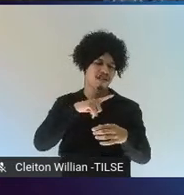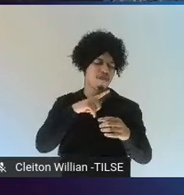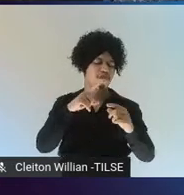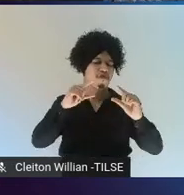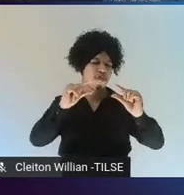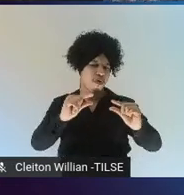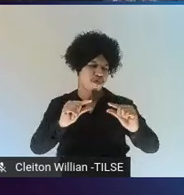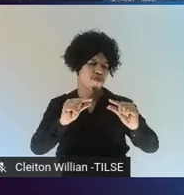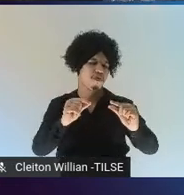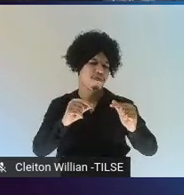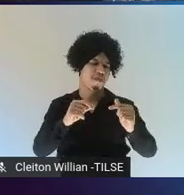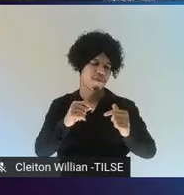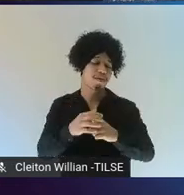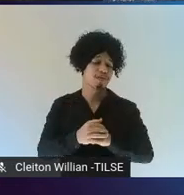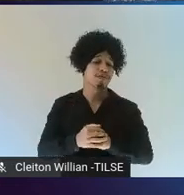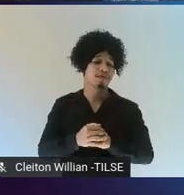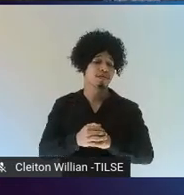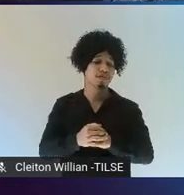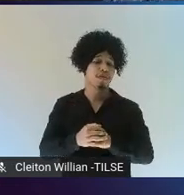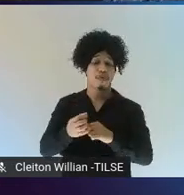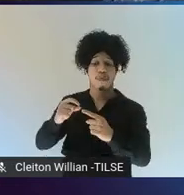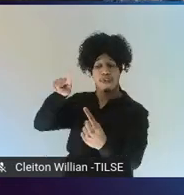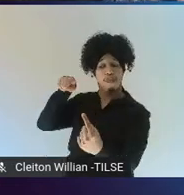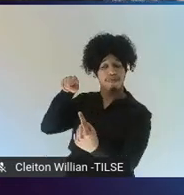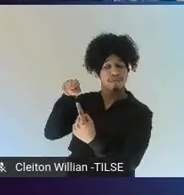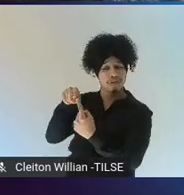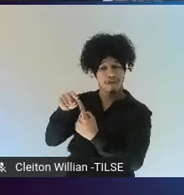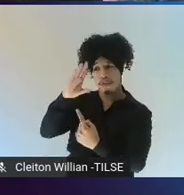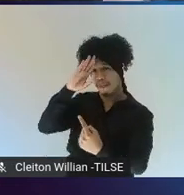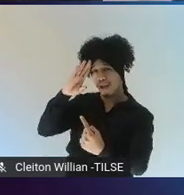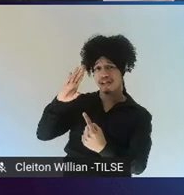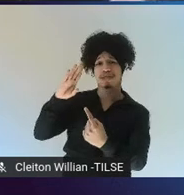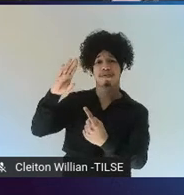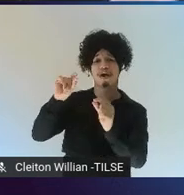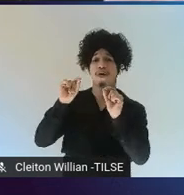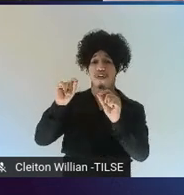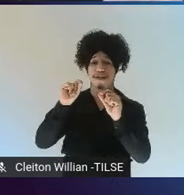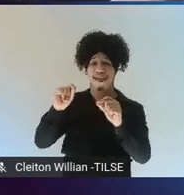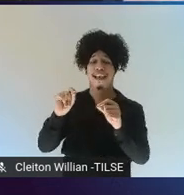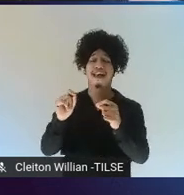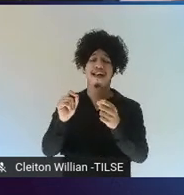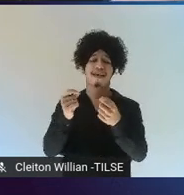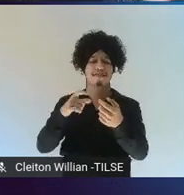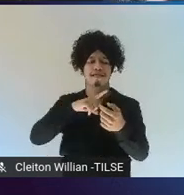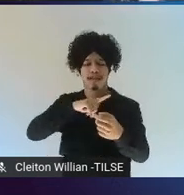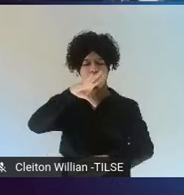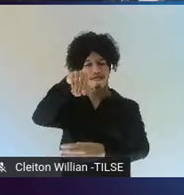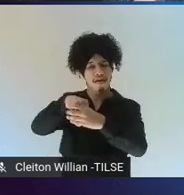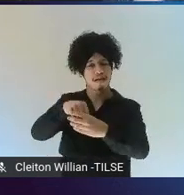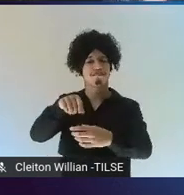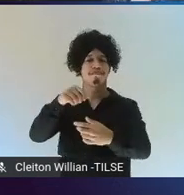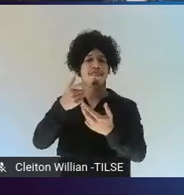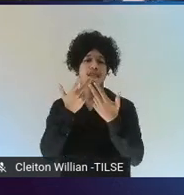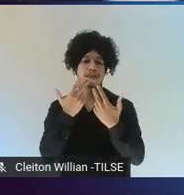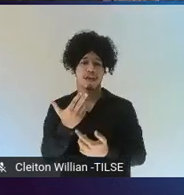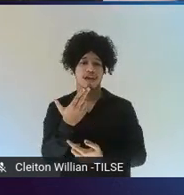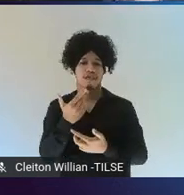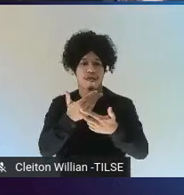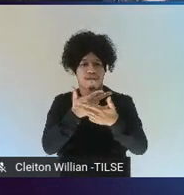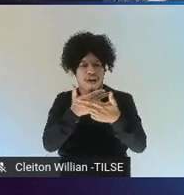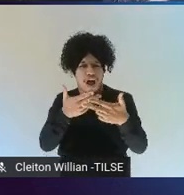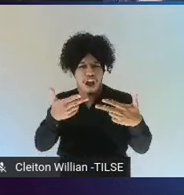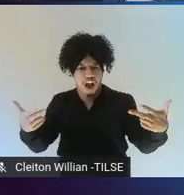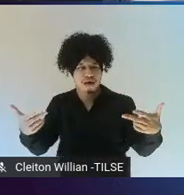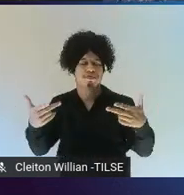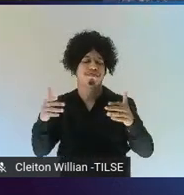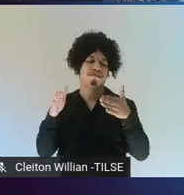The goal was multilingualism. So, that's a little different focus from saying that English is